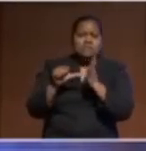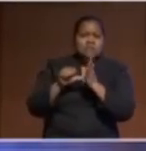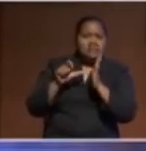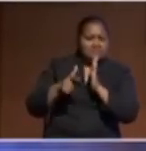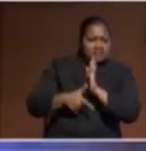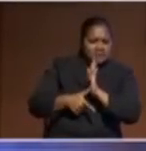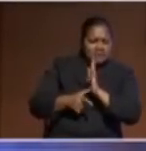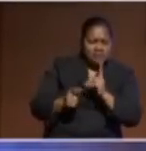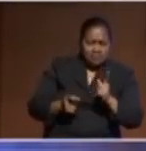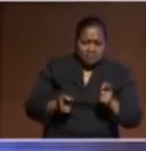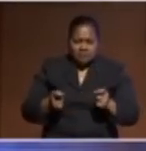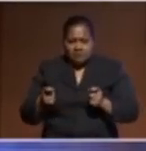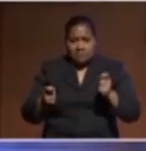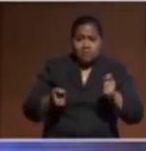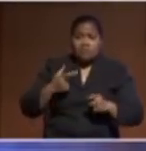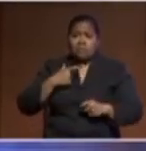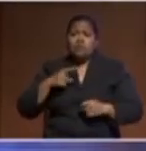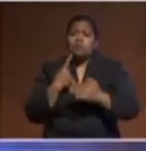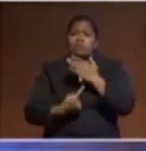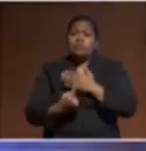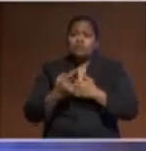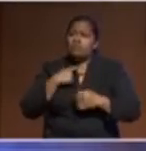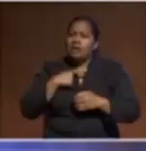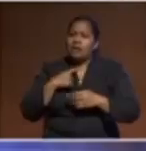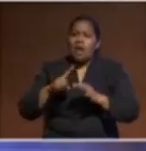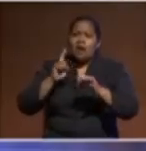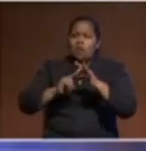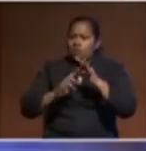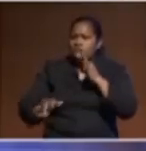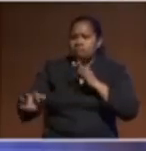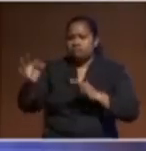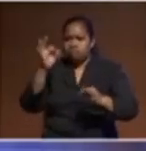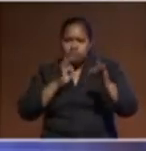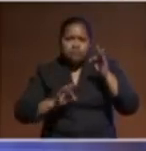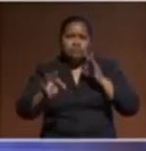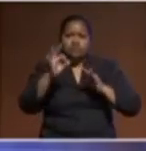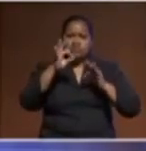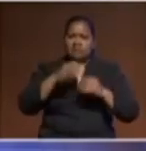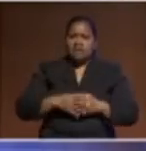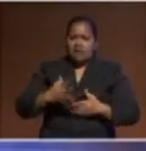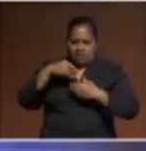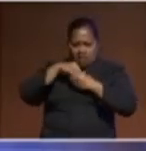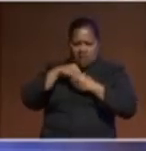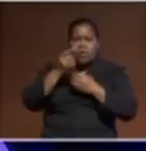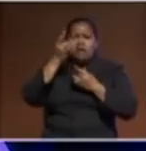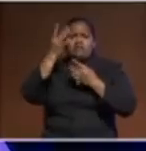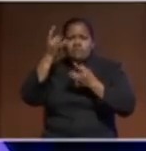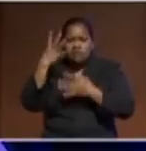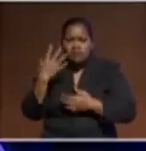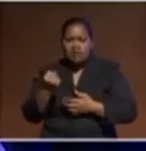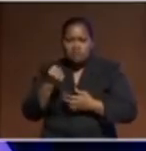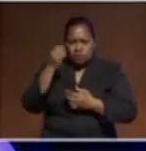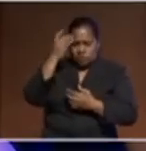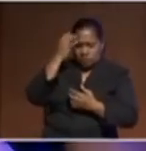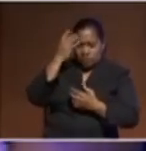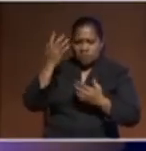we face these devastating and difficult questions, often with imperfect information. Now, one of my reflections, which is